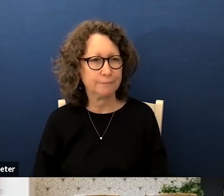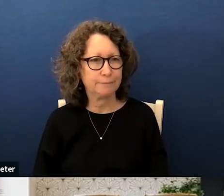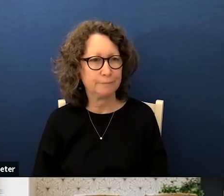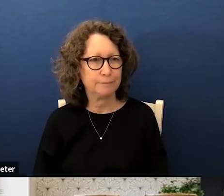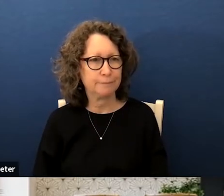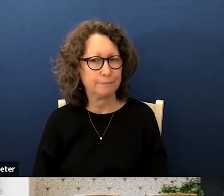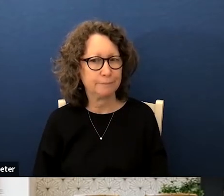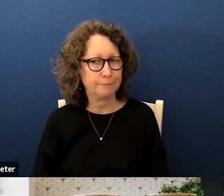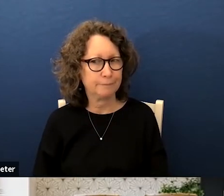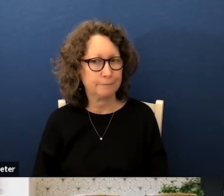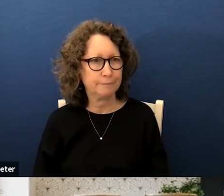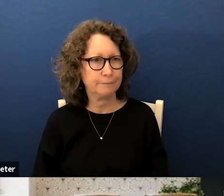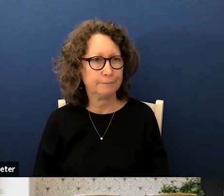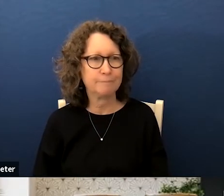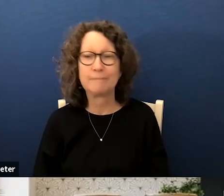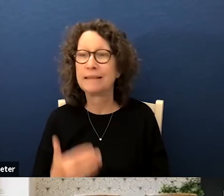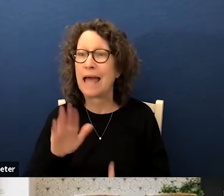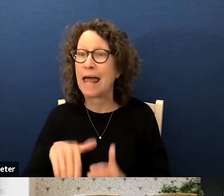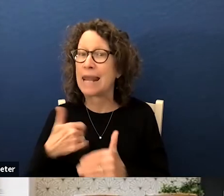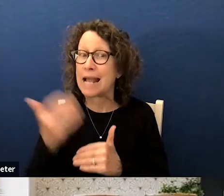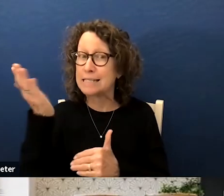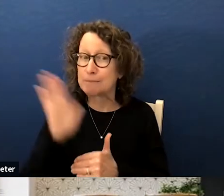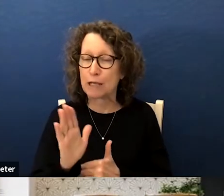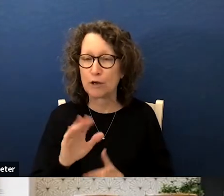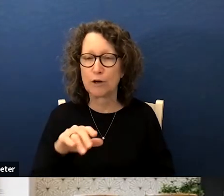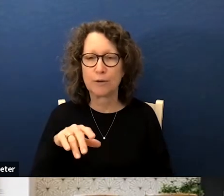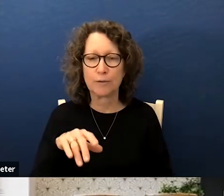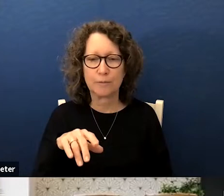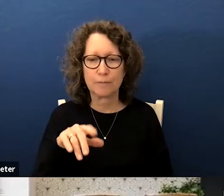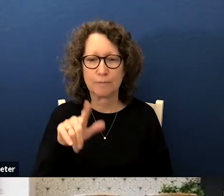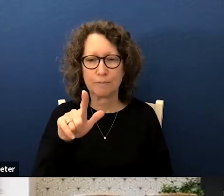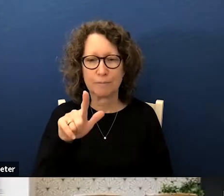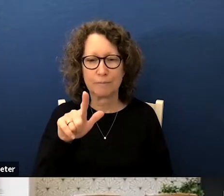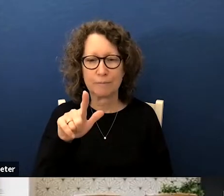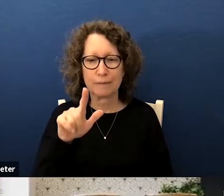thank you next speaker is lay tep